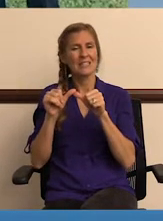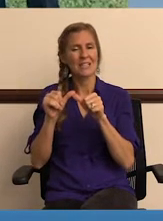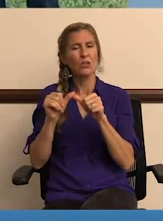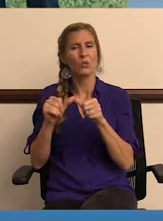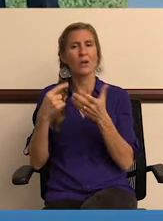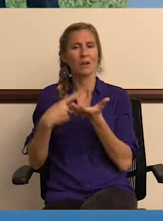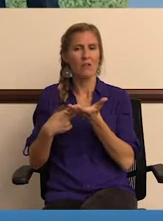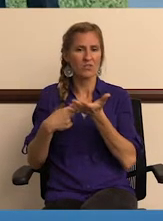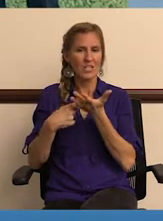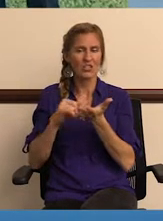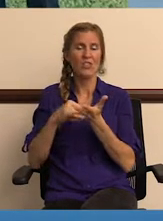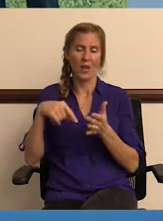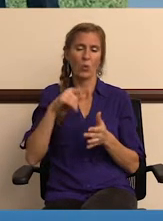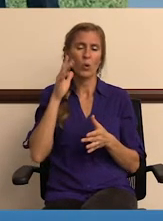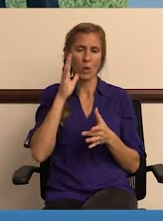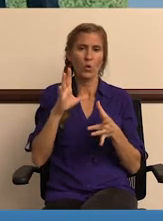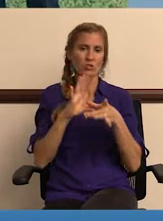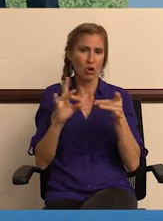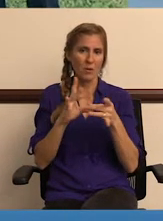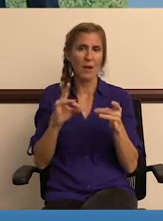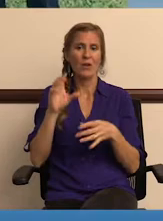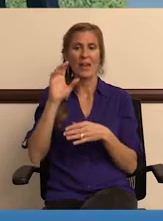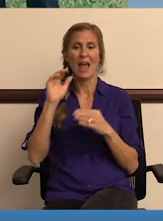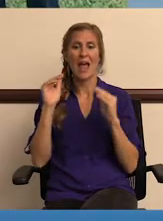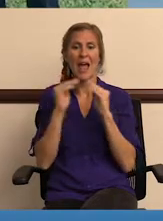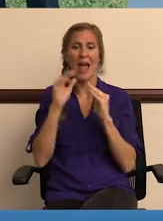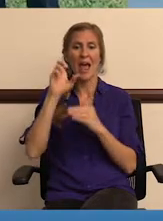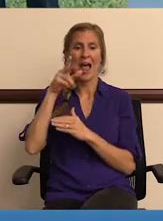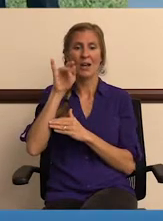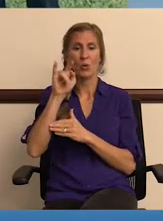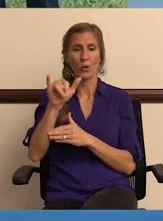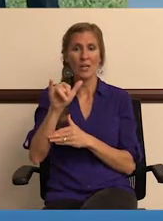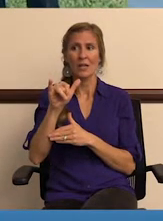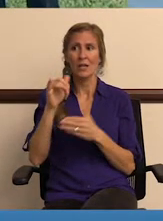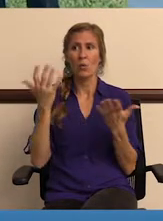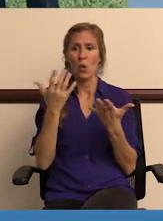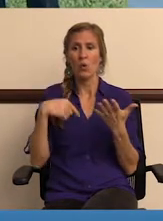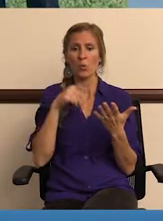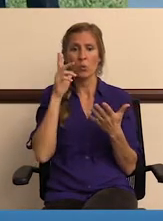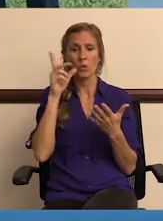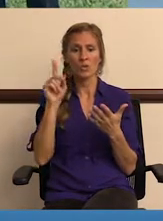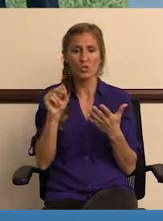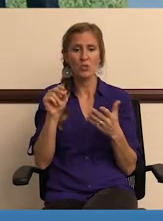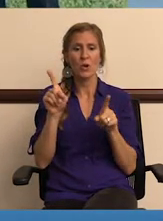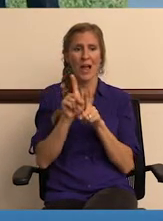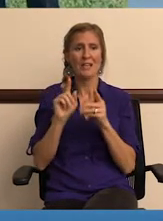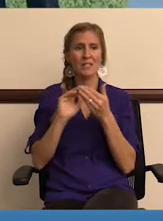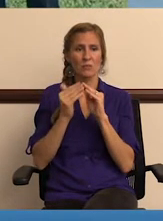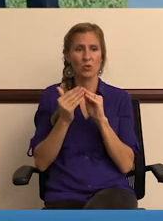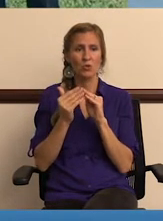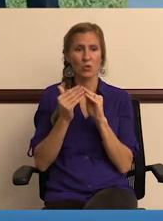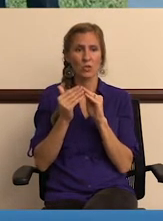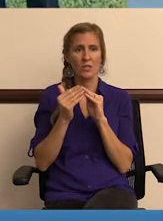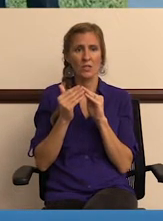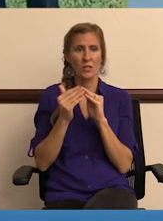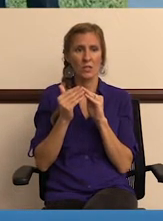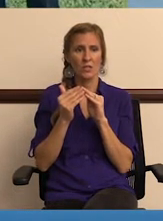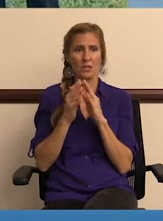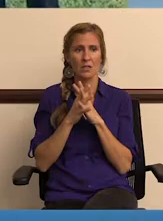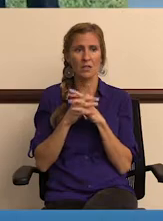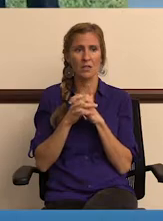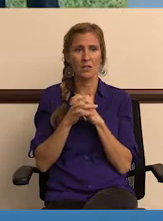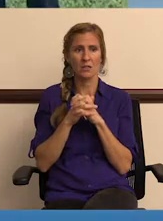one of those continuing ends of the conversation where we're going to talk about equity in terms of what we're going to do as a community.